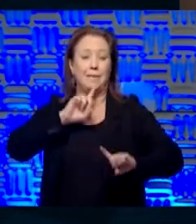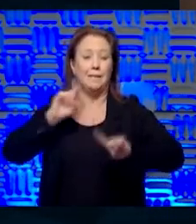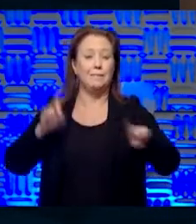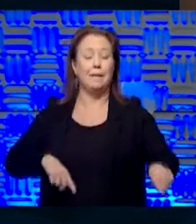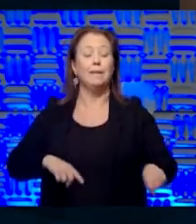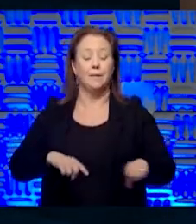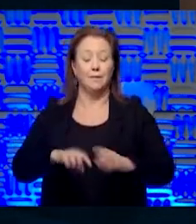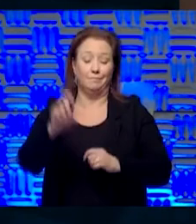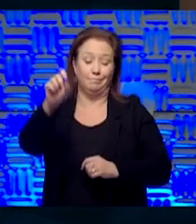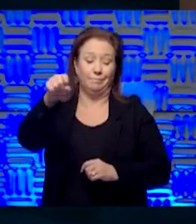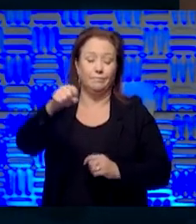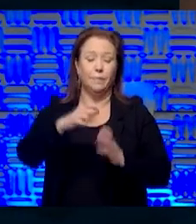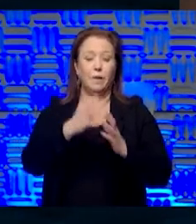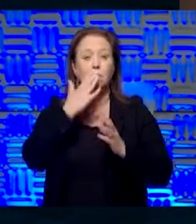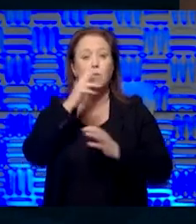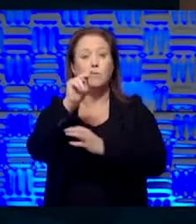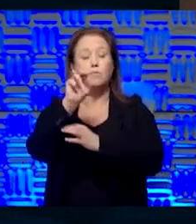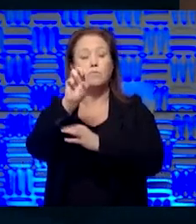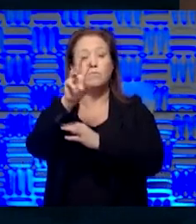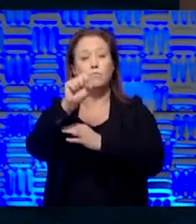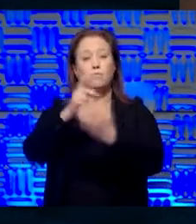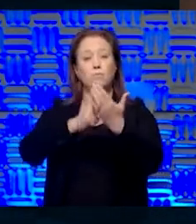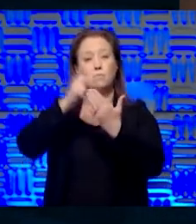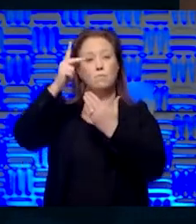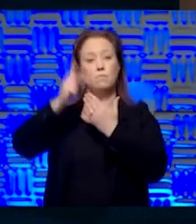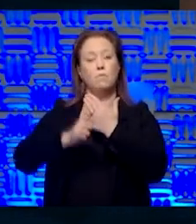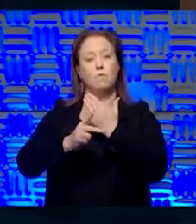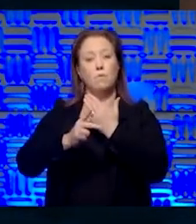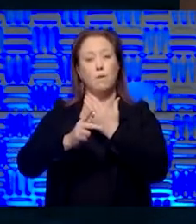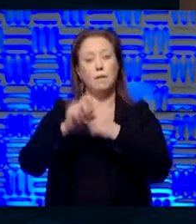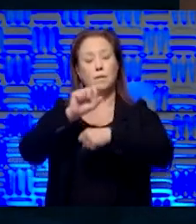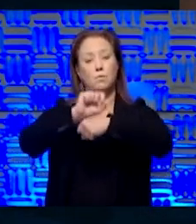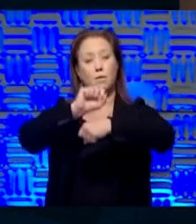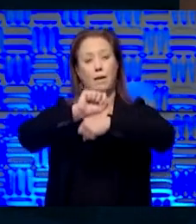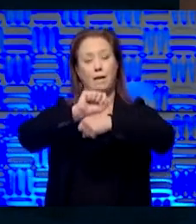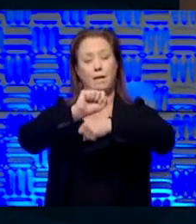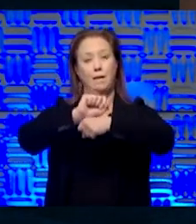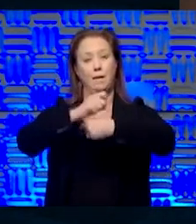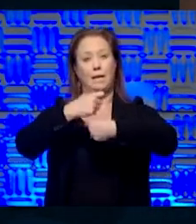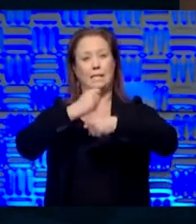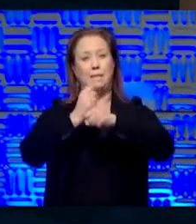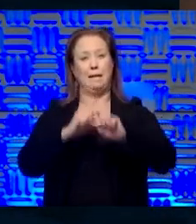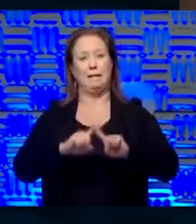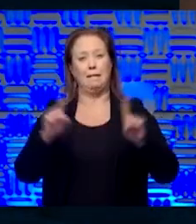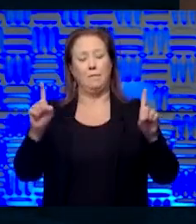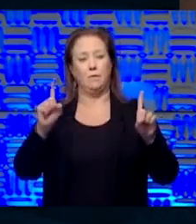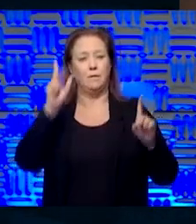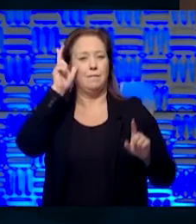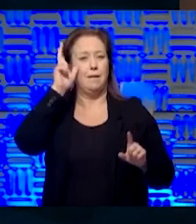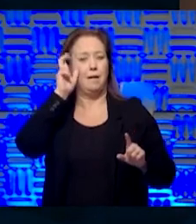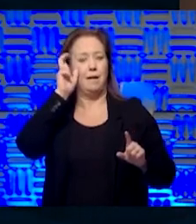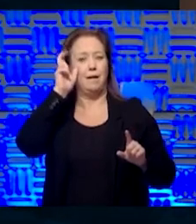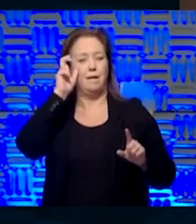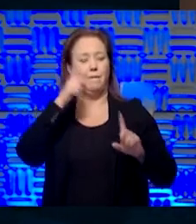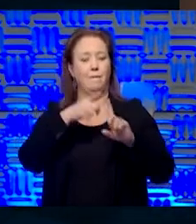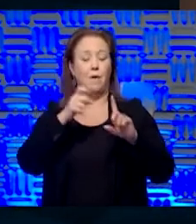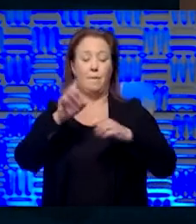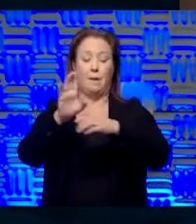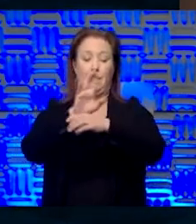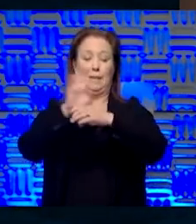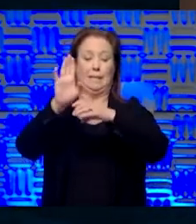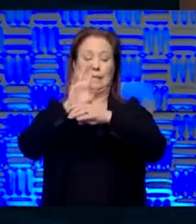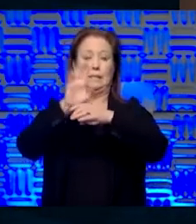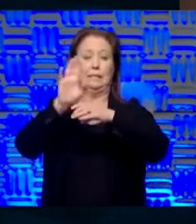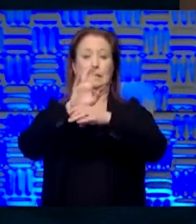So, yes, I mean, I guess the good news is the program is working. It's making a difference. I hear that from businesses,